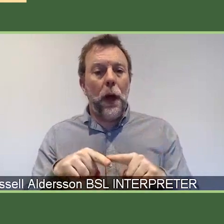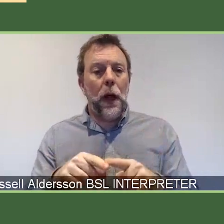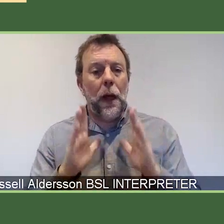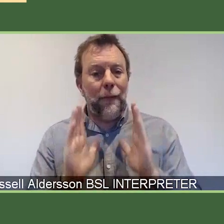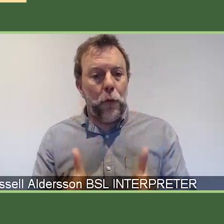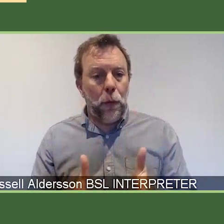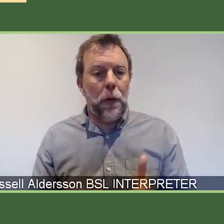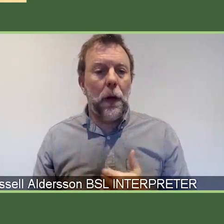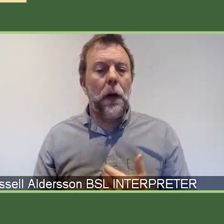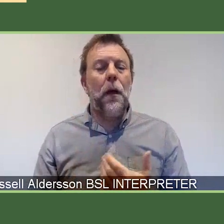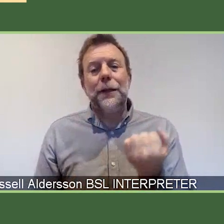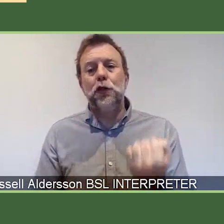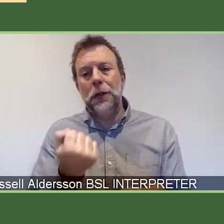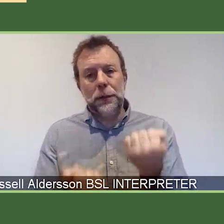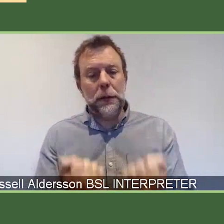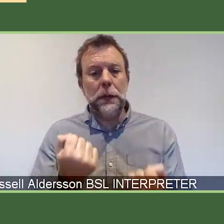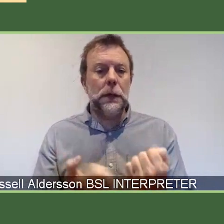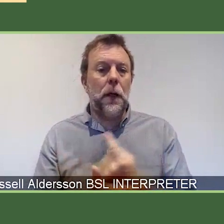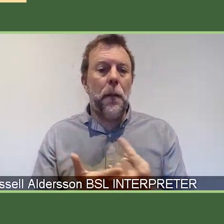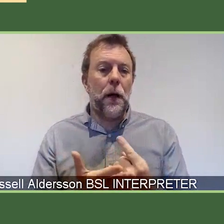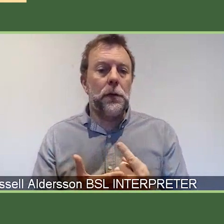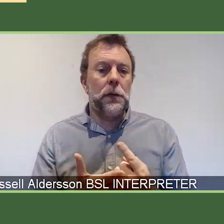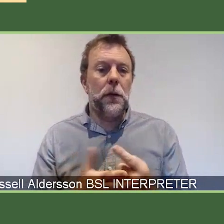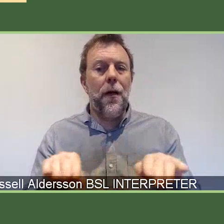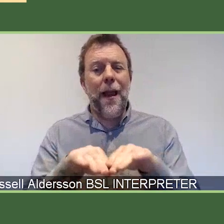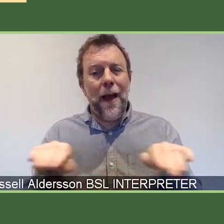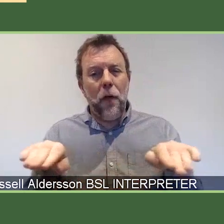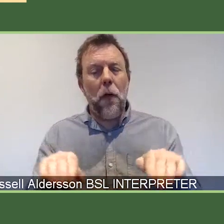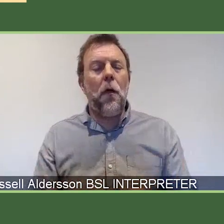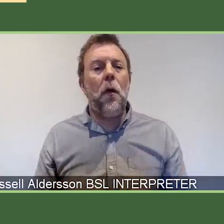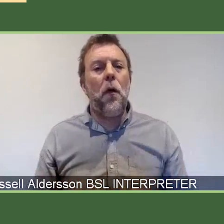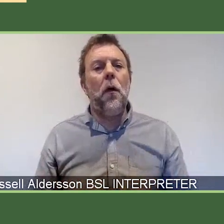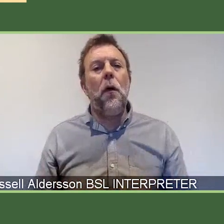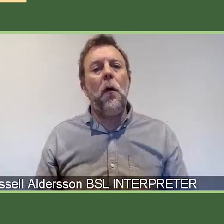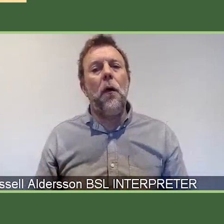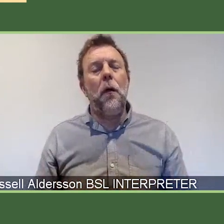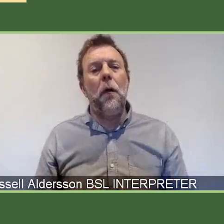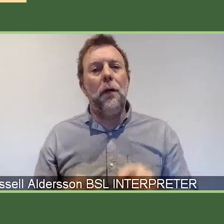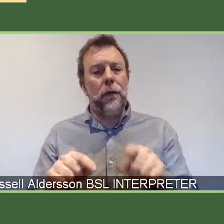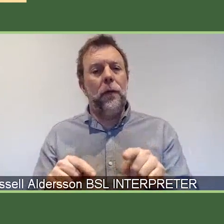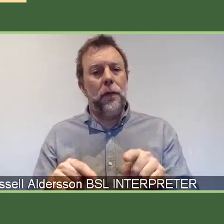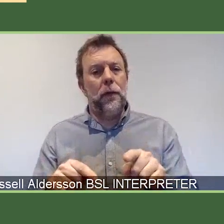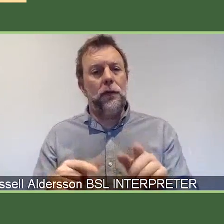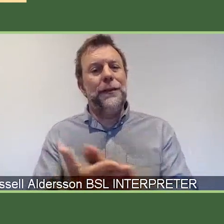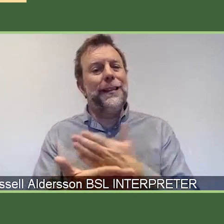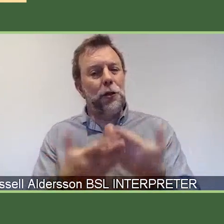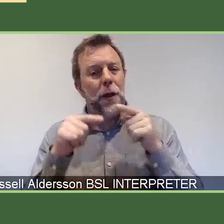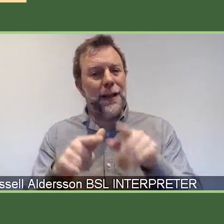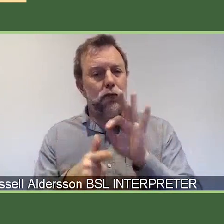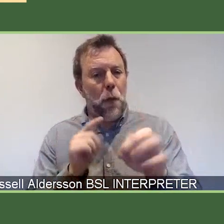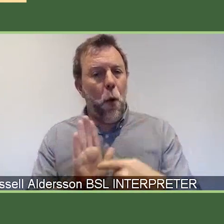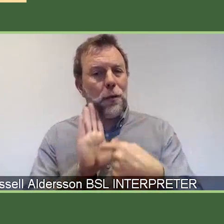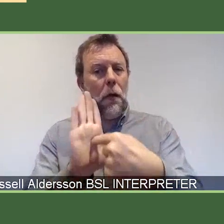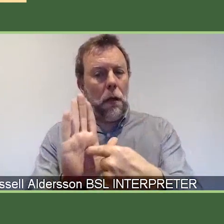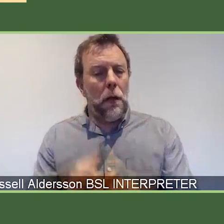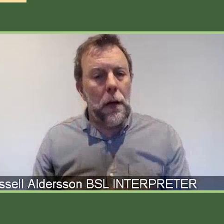there's going to be a judgment call will be on, you know, the level of pure translation within those proposals. I think, you know, a little bit of translation as a